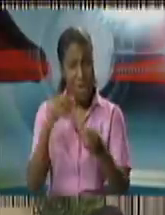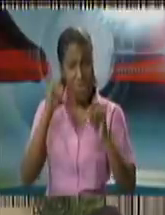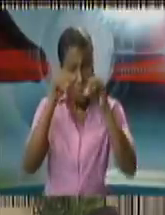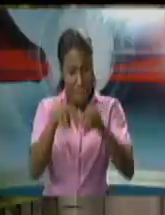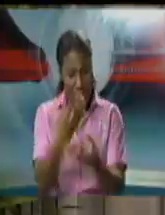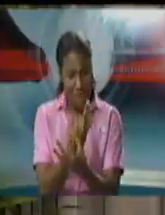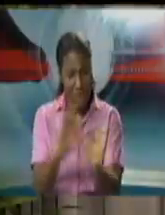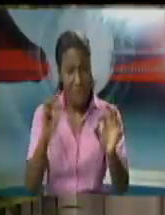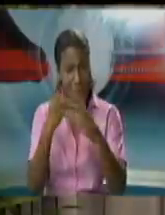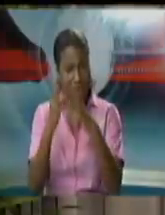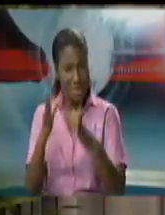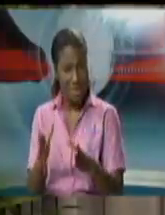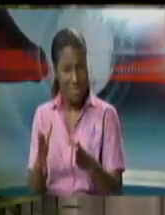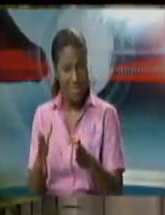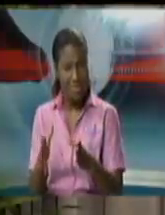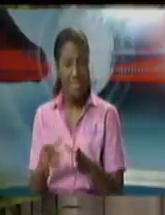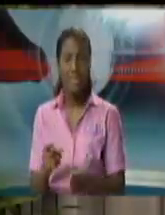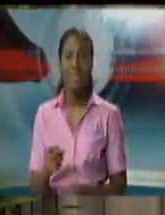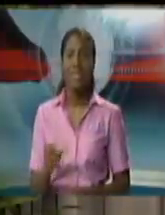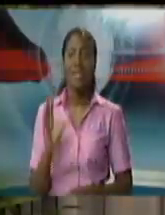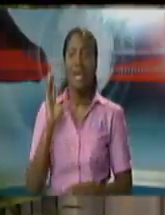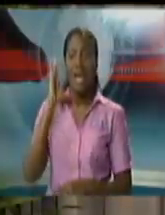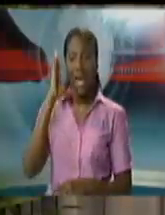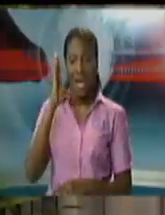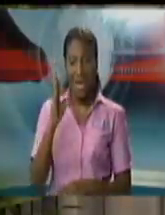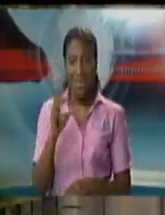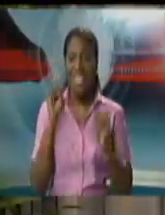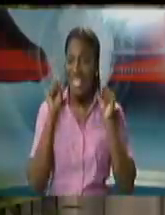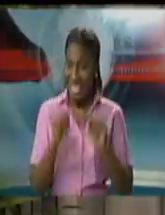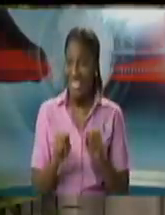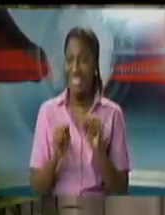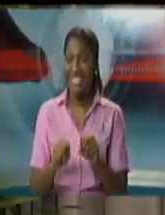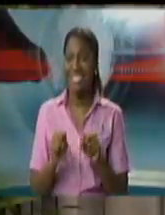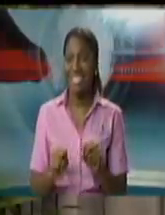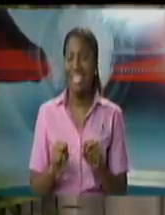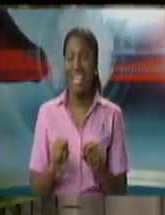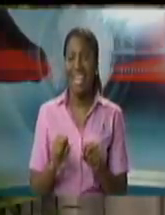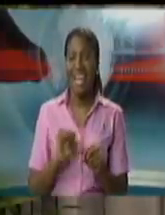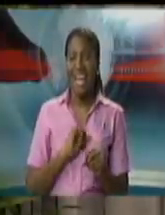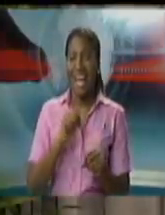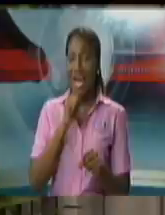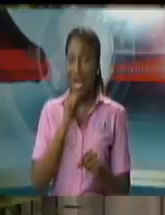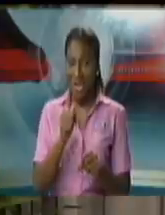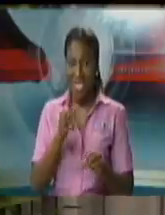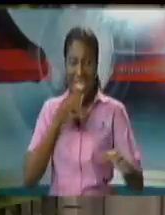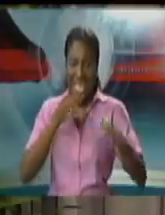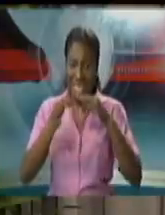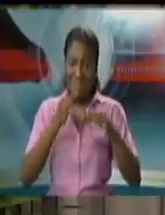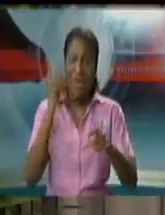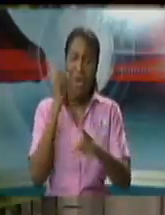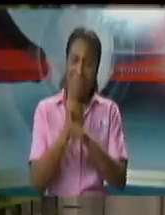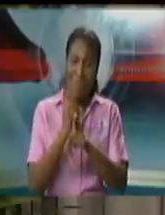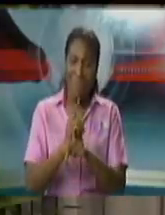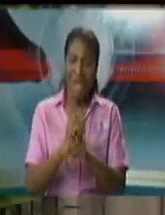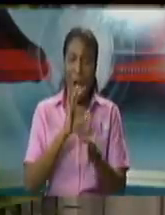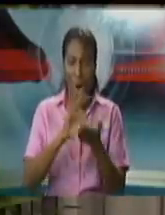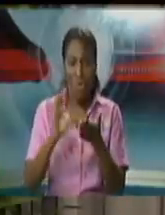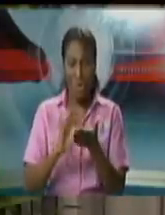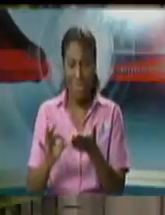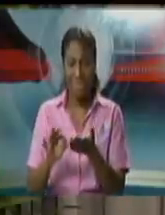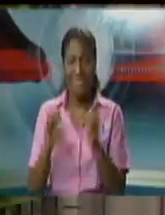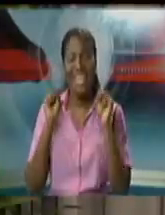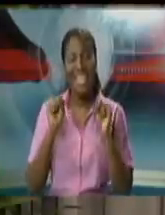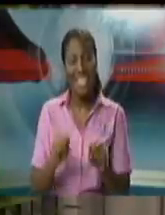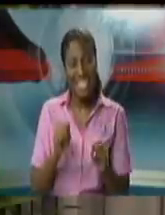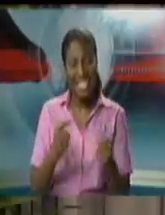thank you um yes i i clearly did a bit of injustice in in rushing through the numbers you're perfectly correct thanks for